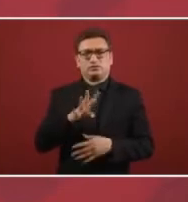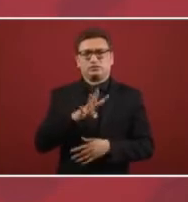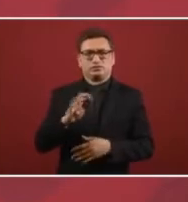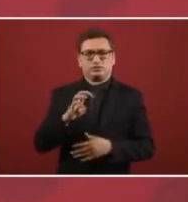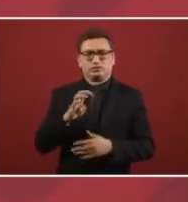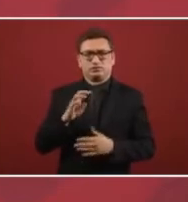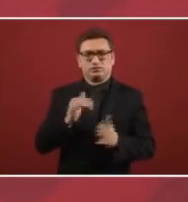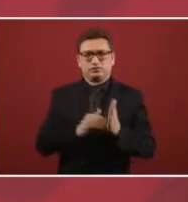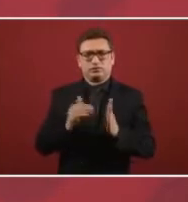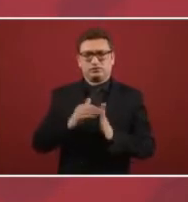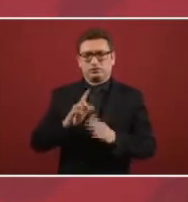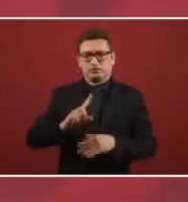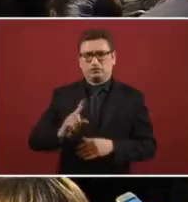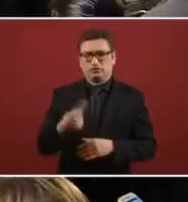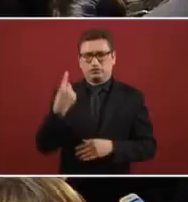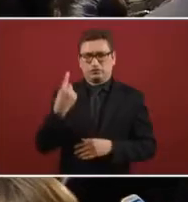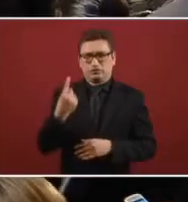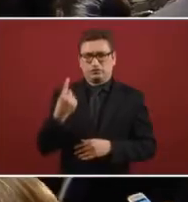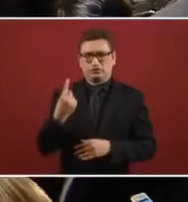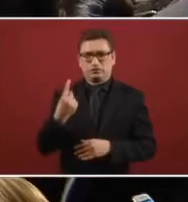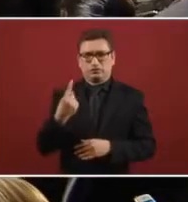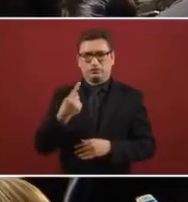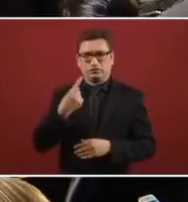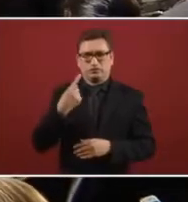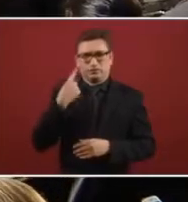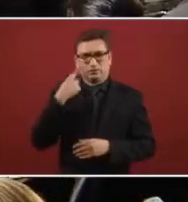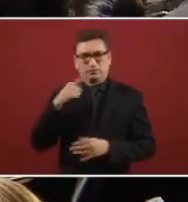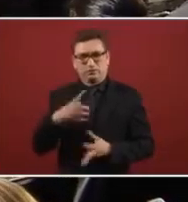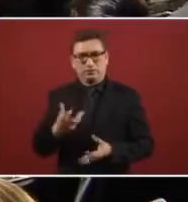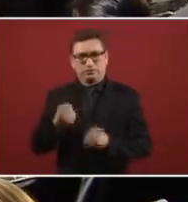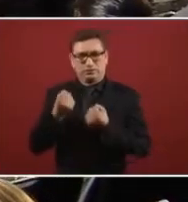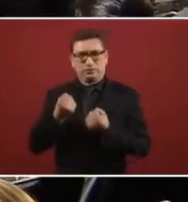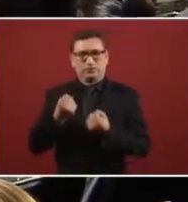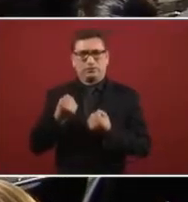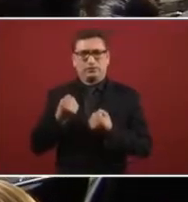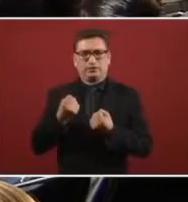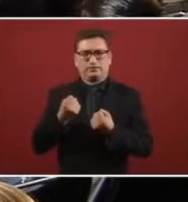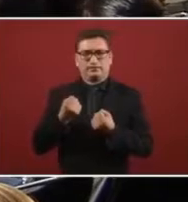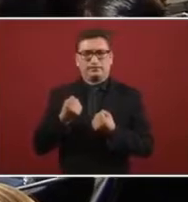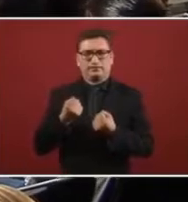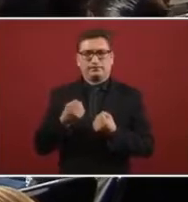They asked for $400 million to rescue it.